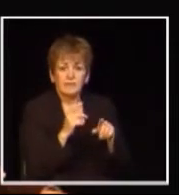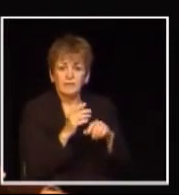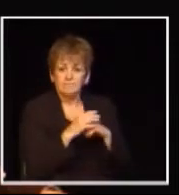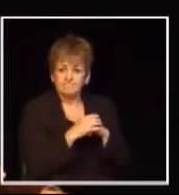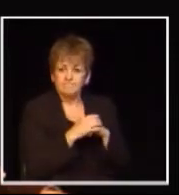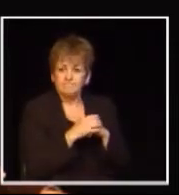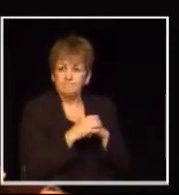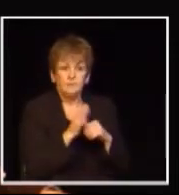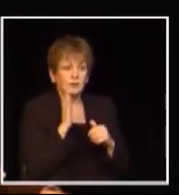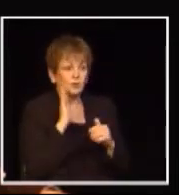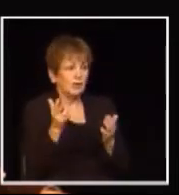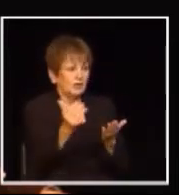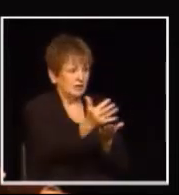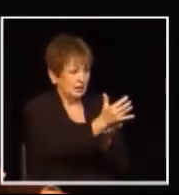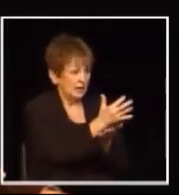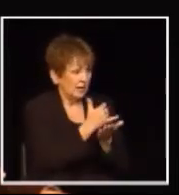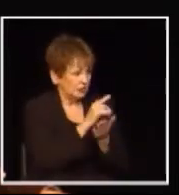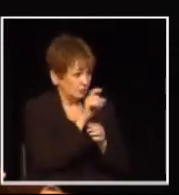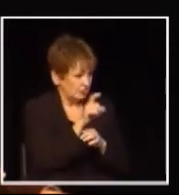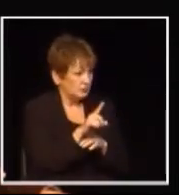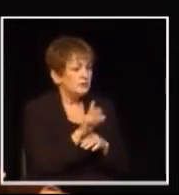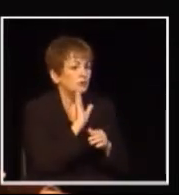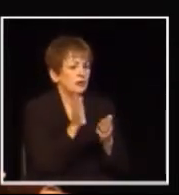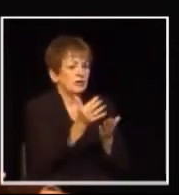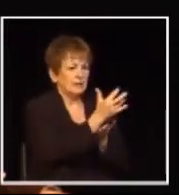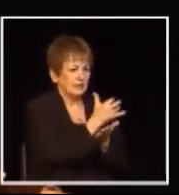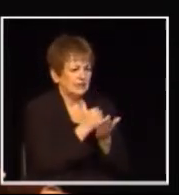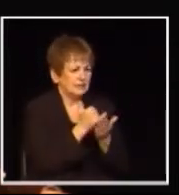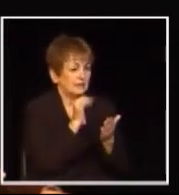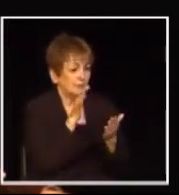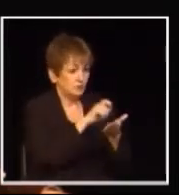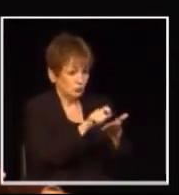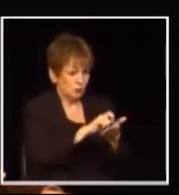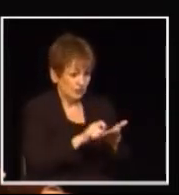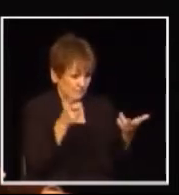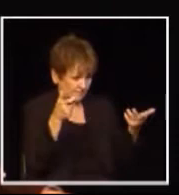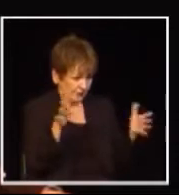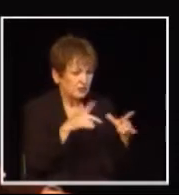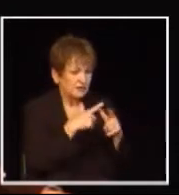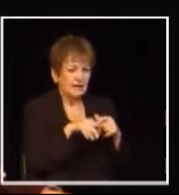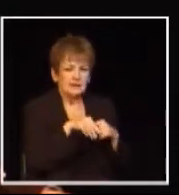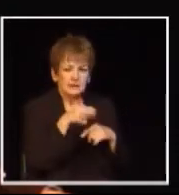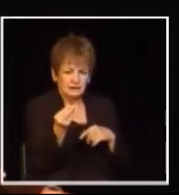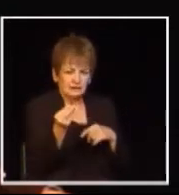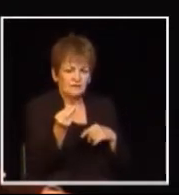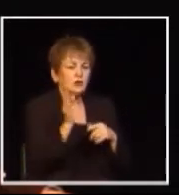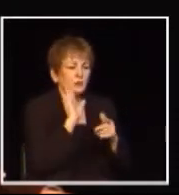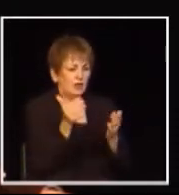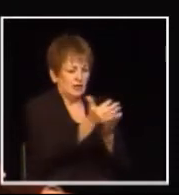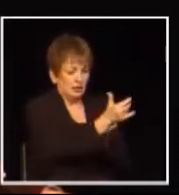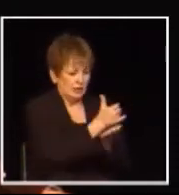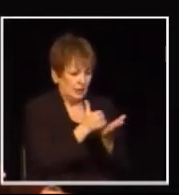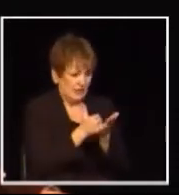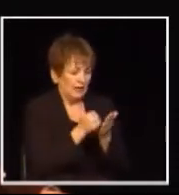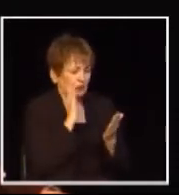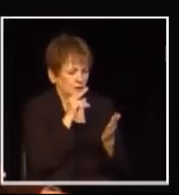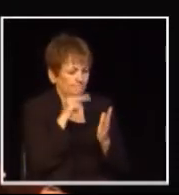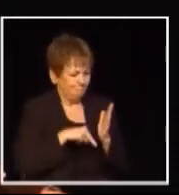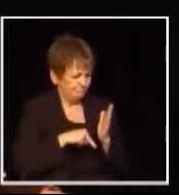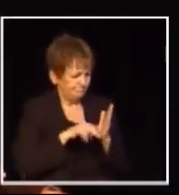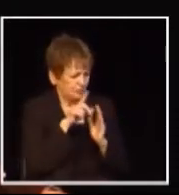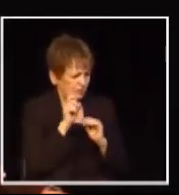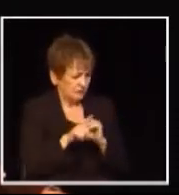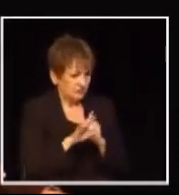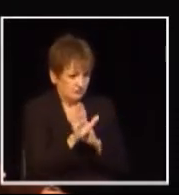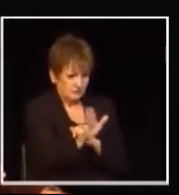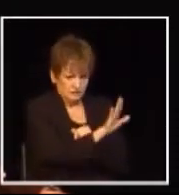and what I'll do is the questions will be collected so folks if you can pass them along to the people there